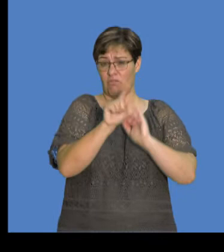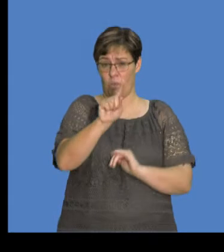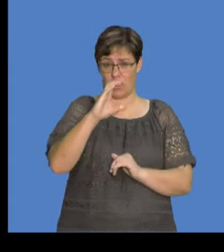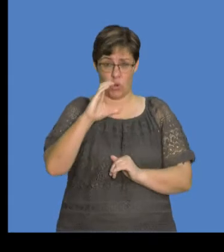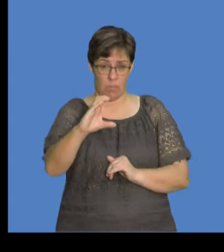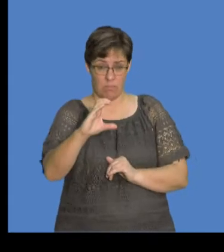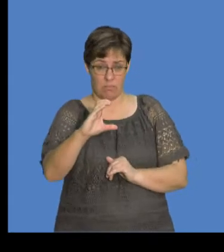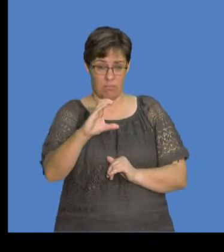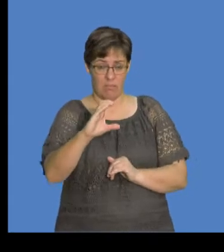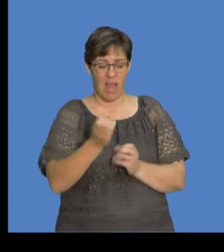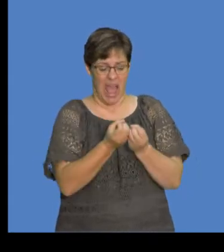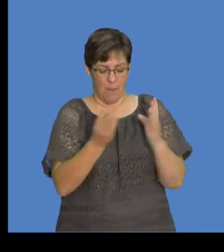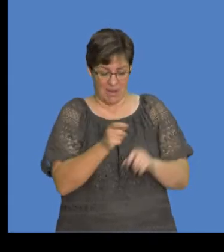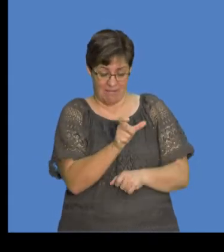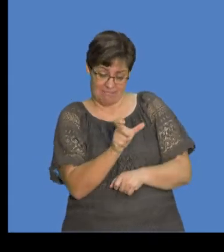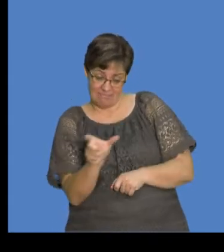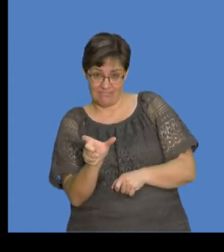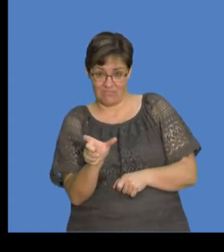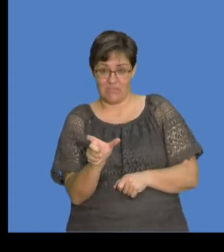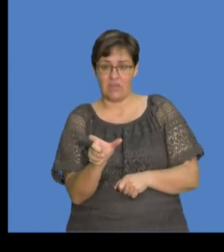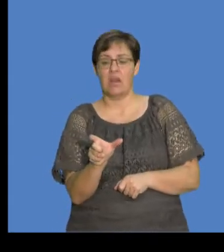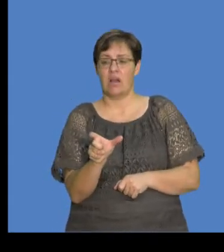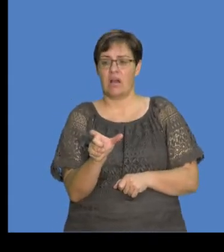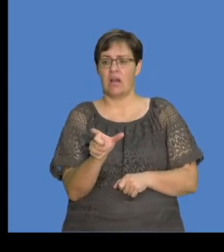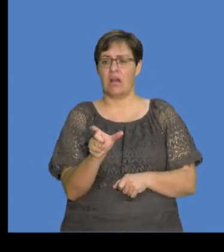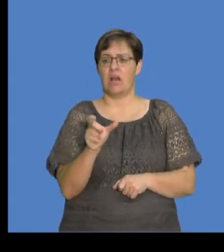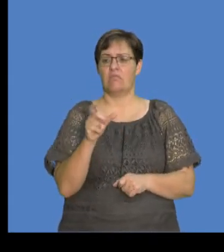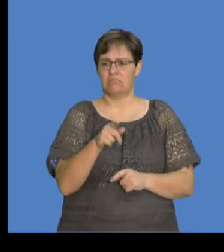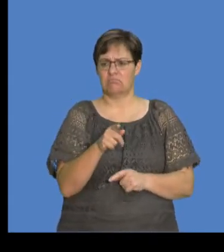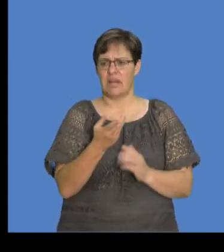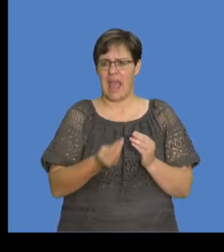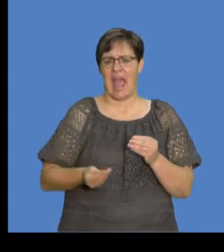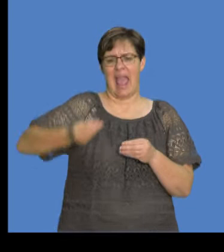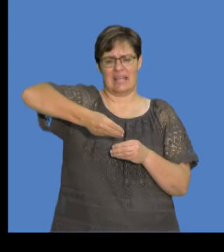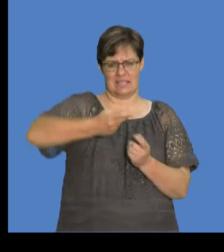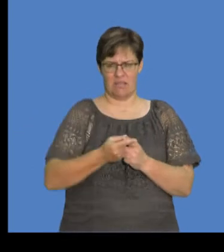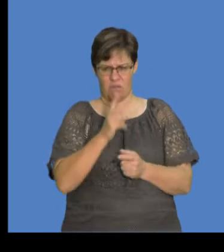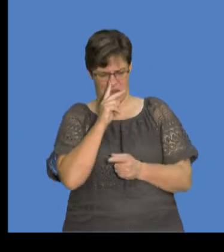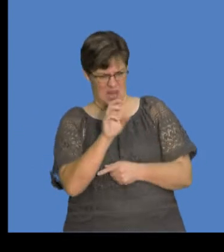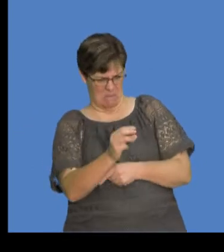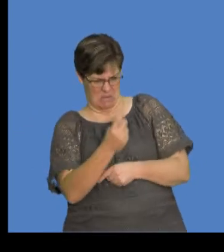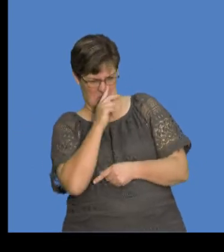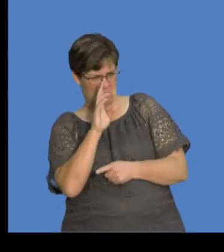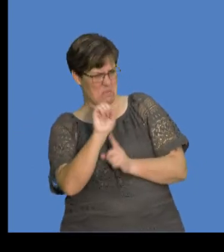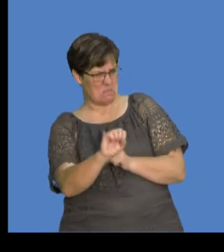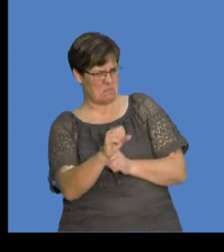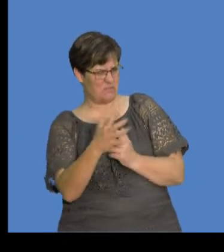1 coulomb contains this number of electrons in excess. Now, this number looks familiar, okay? So to get